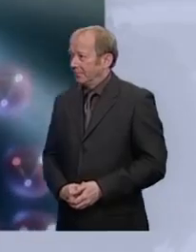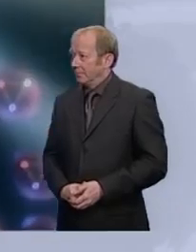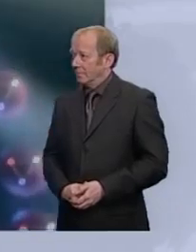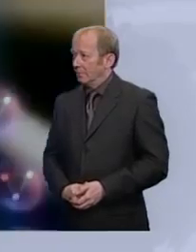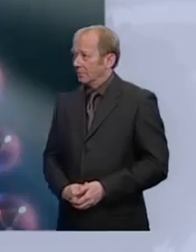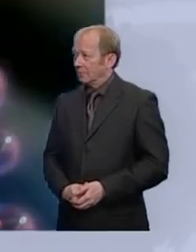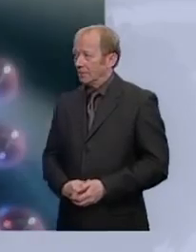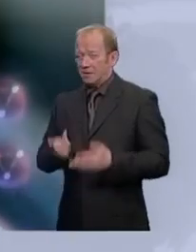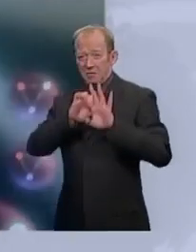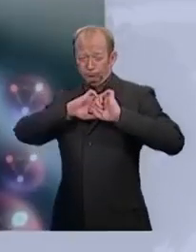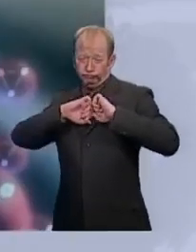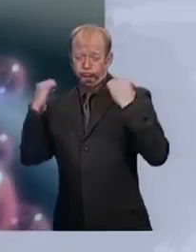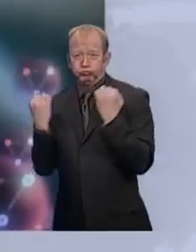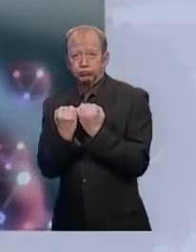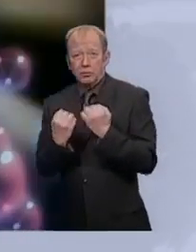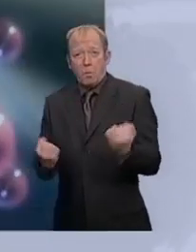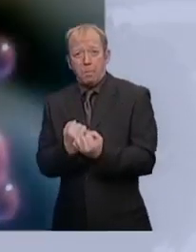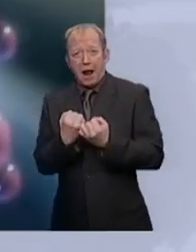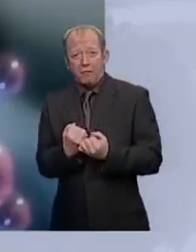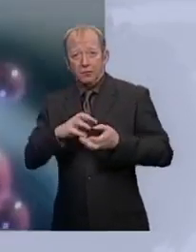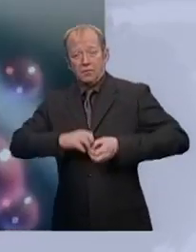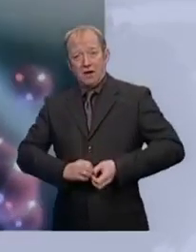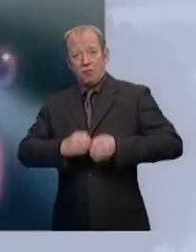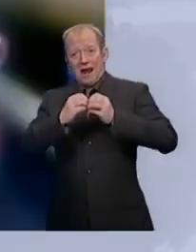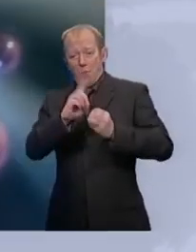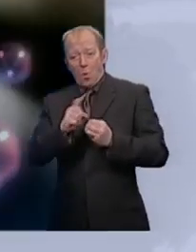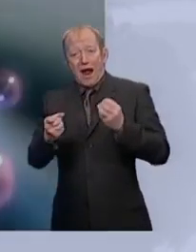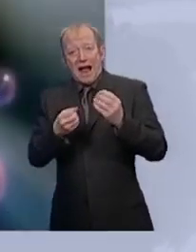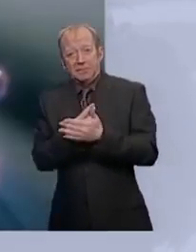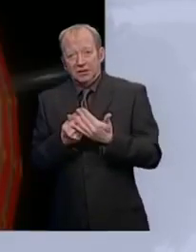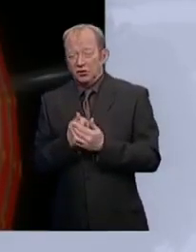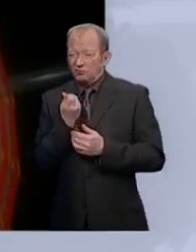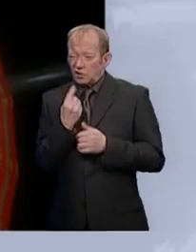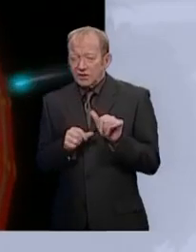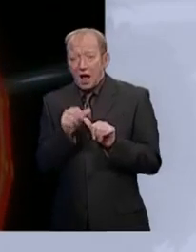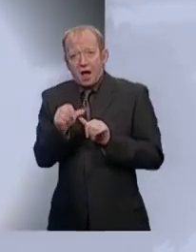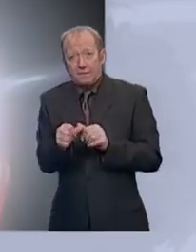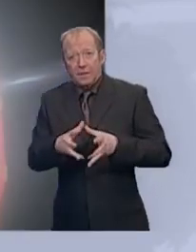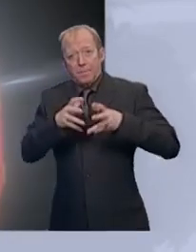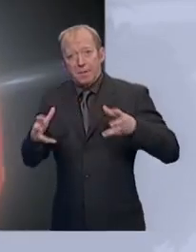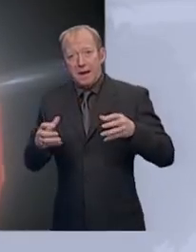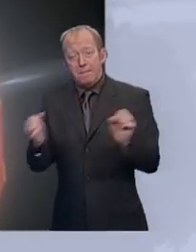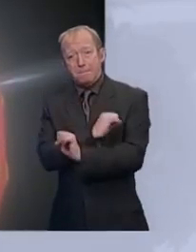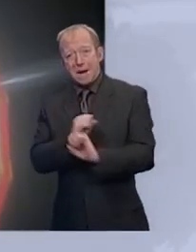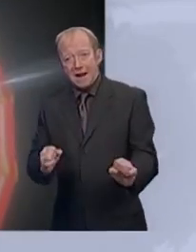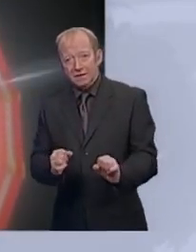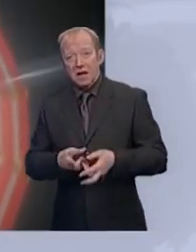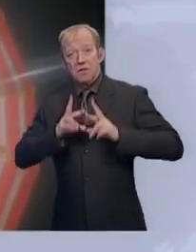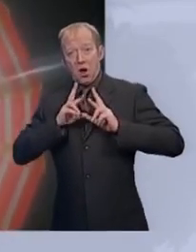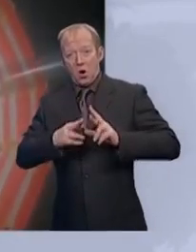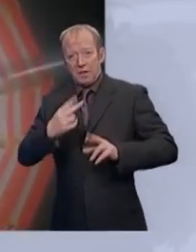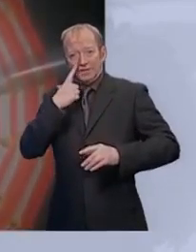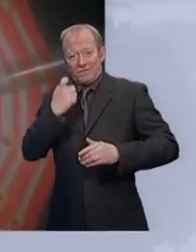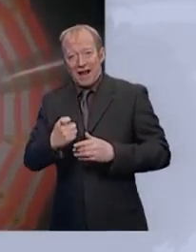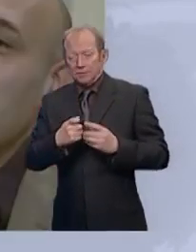collisions are so powerful that they recreate the conditions that existed shortly after the Big Bang. The hope is to find the